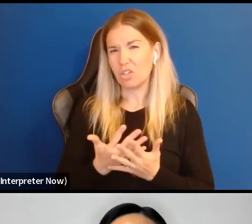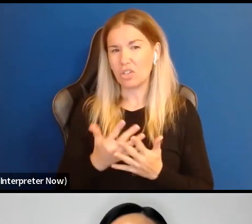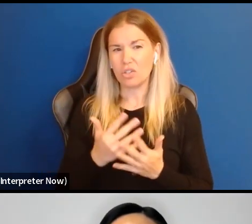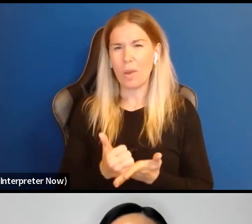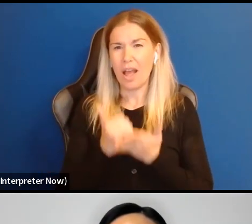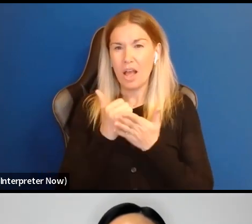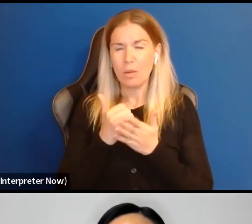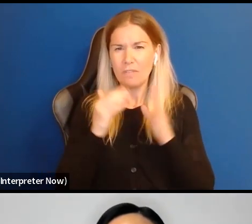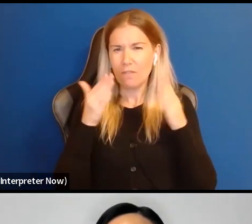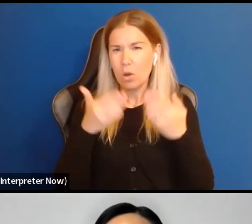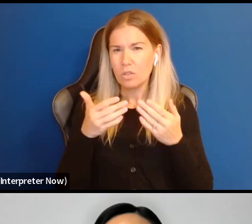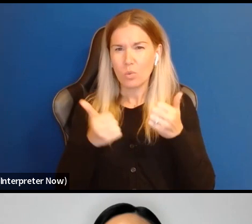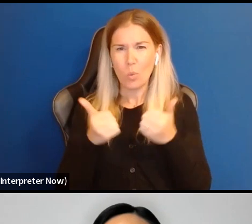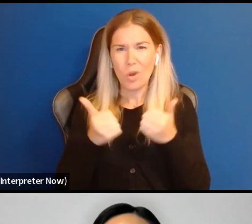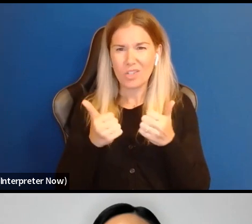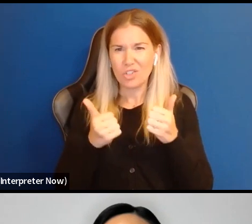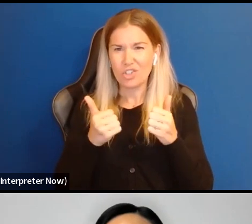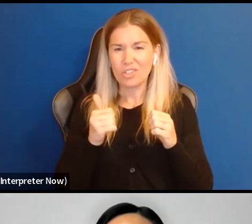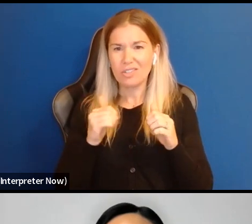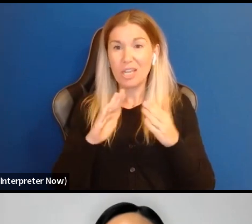communities in this grant.